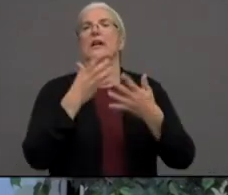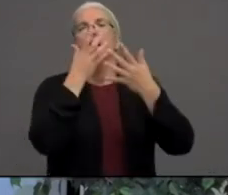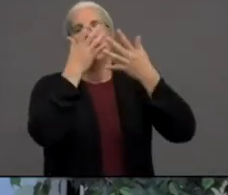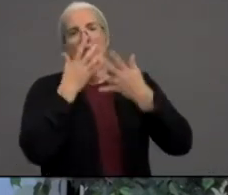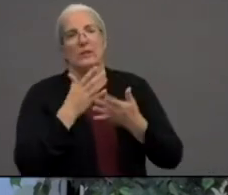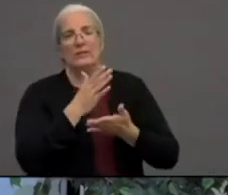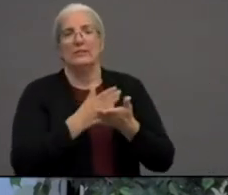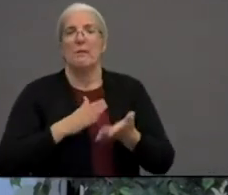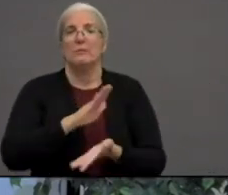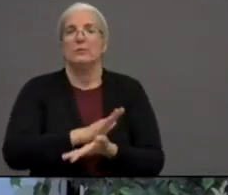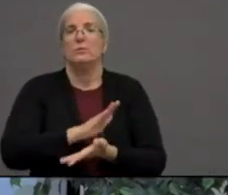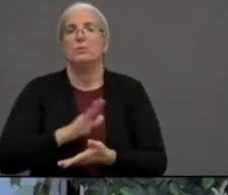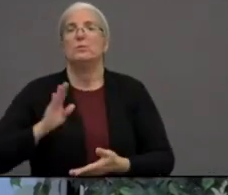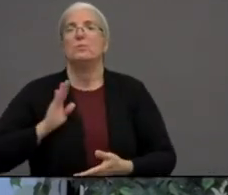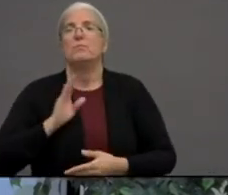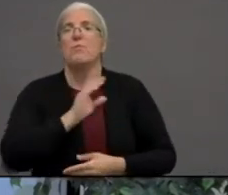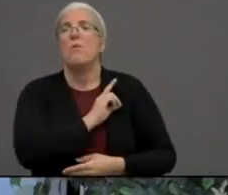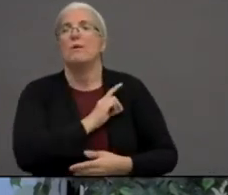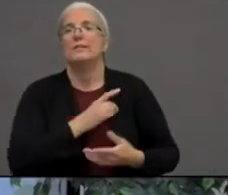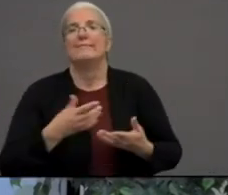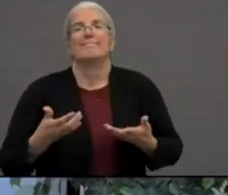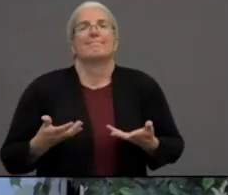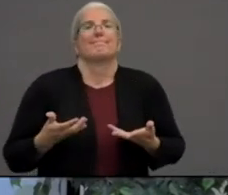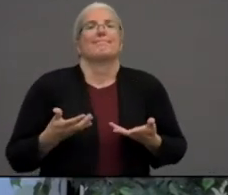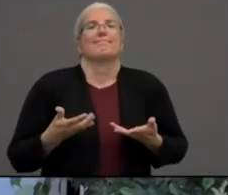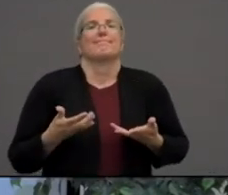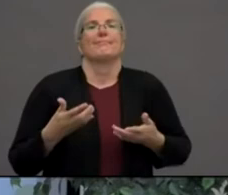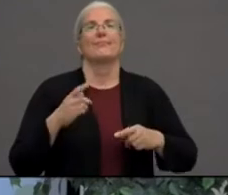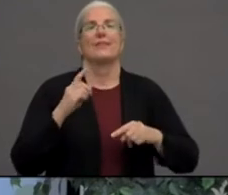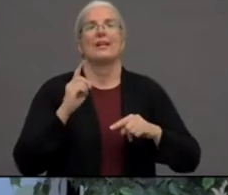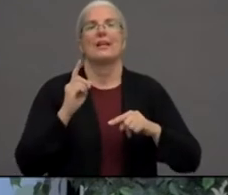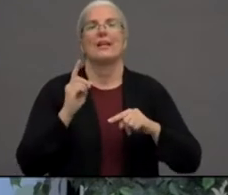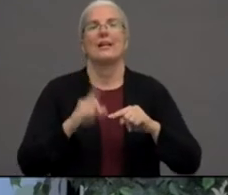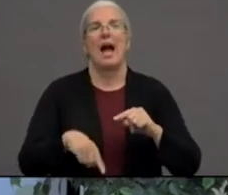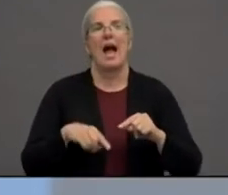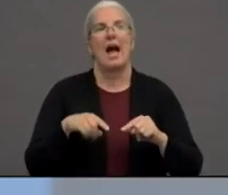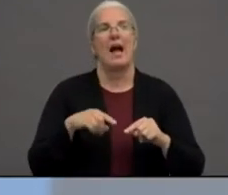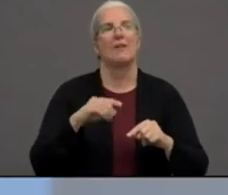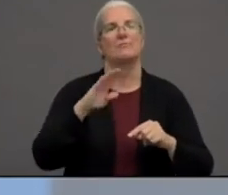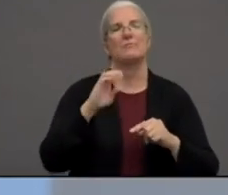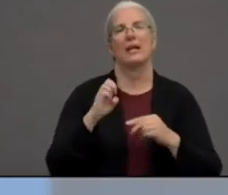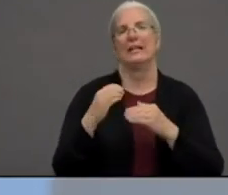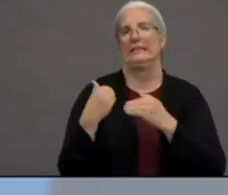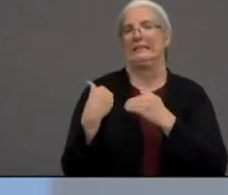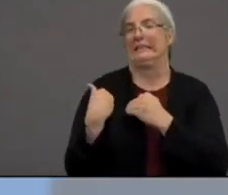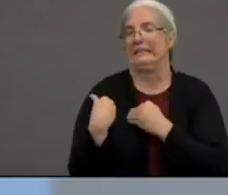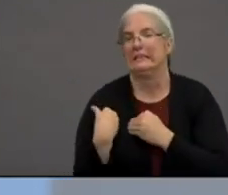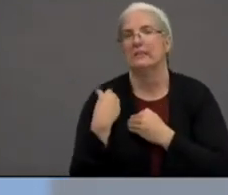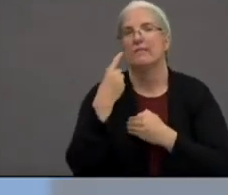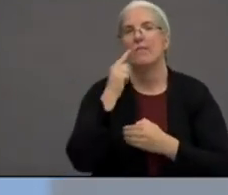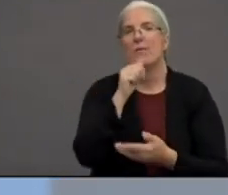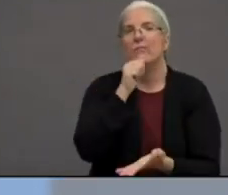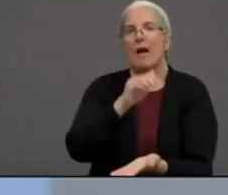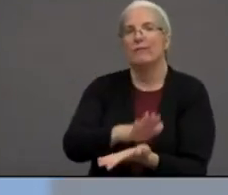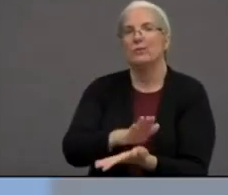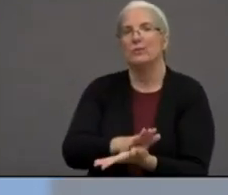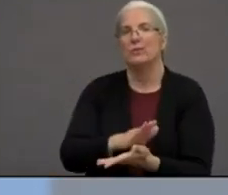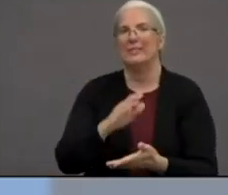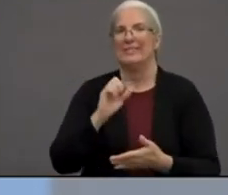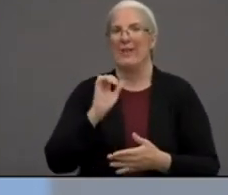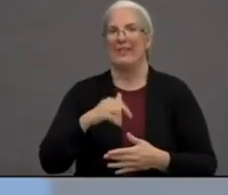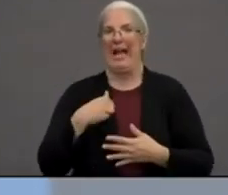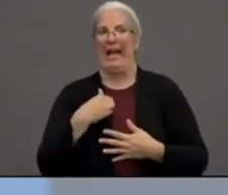cannot hold private schools accountable. And to me, that's very scary. I didn't know that private schools,